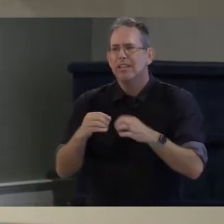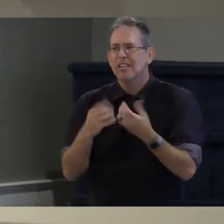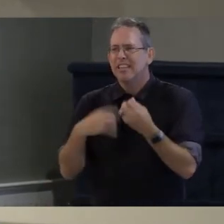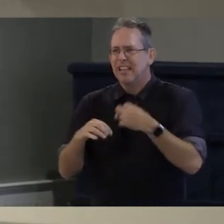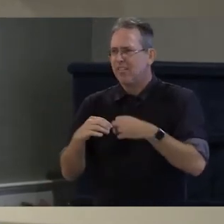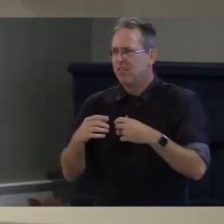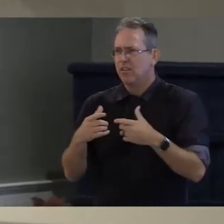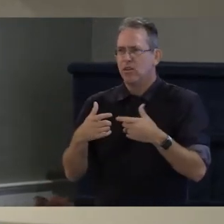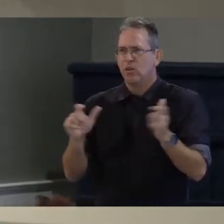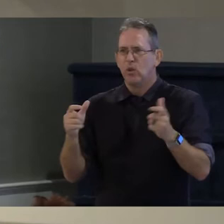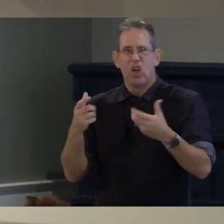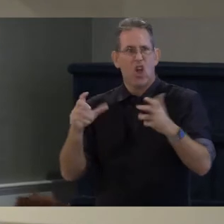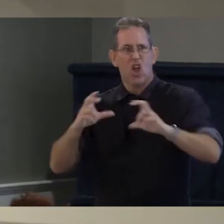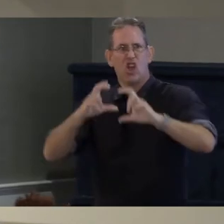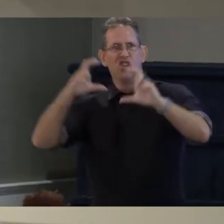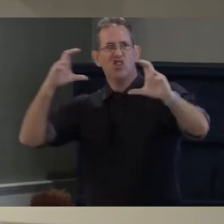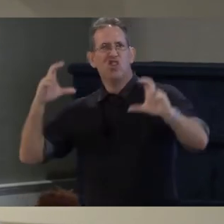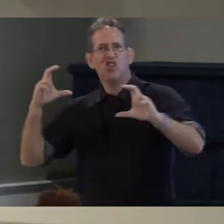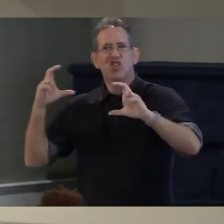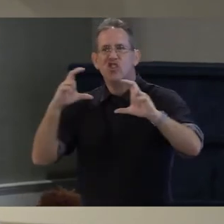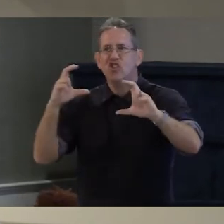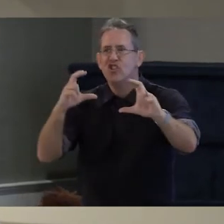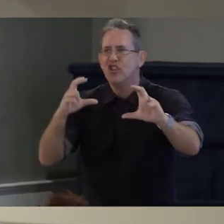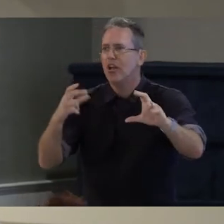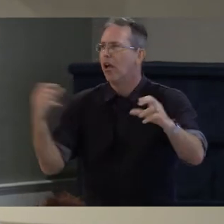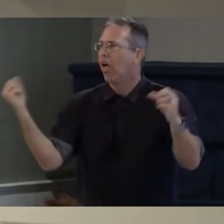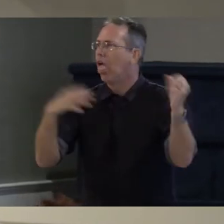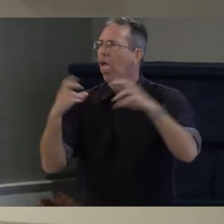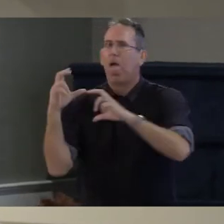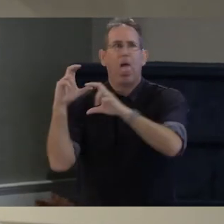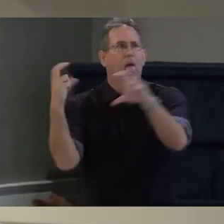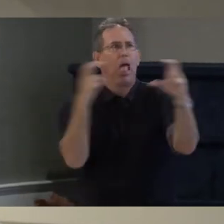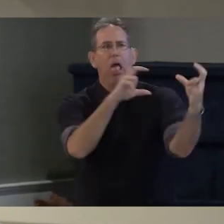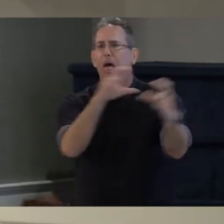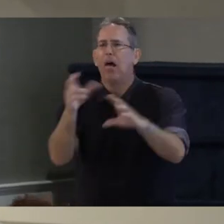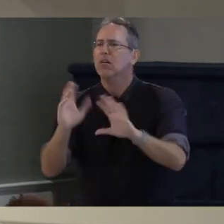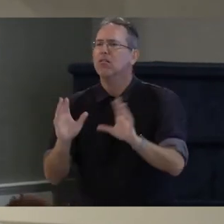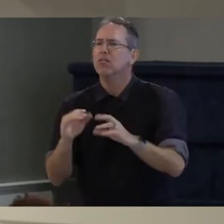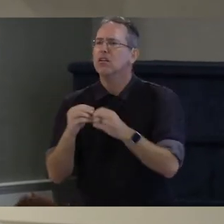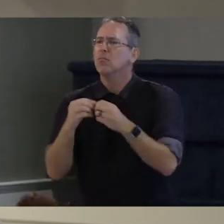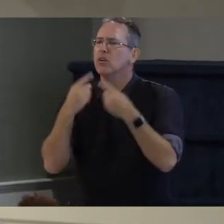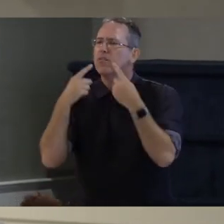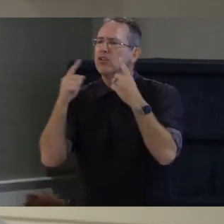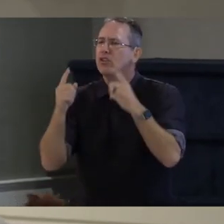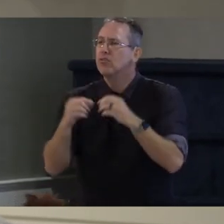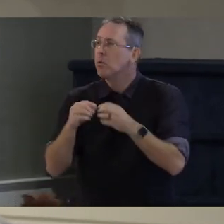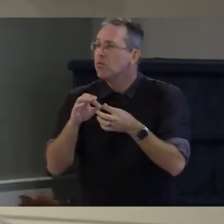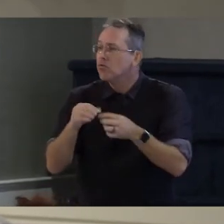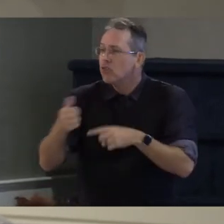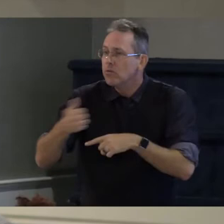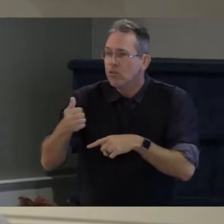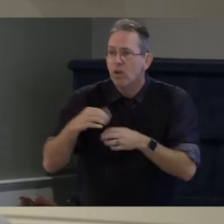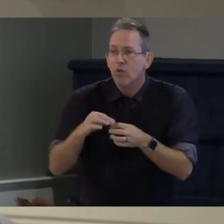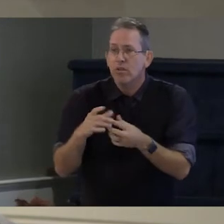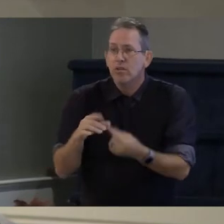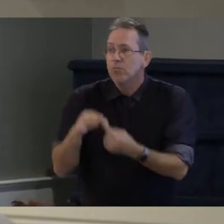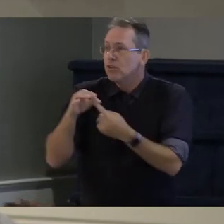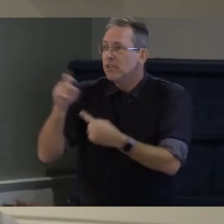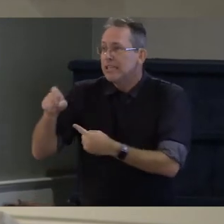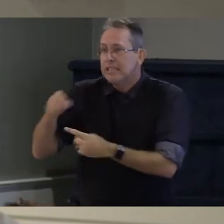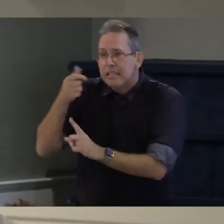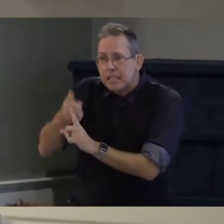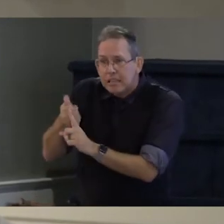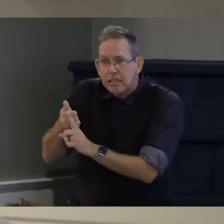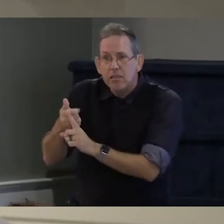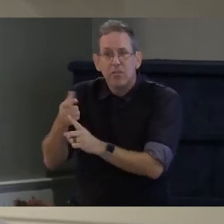so it how transportation relates to people special needs is part of how we need to have a